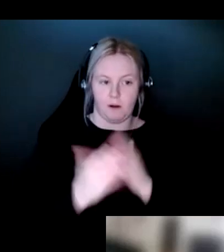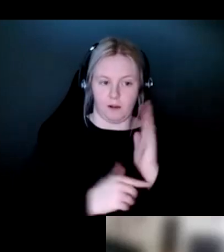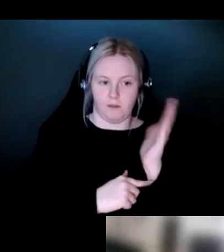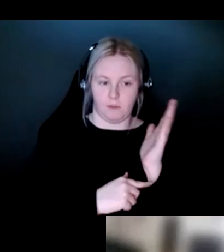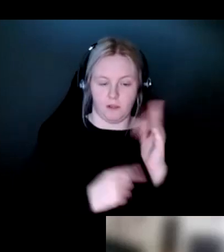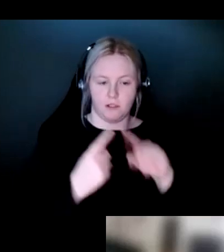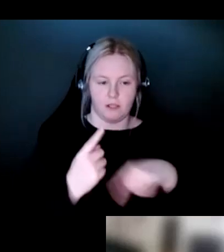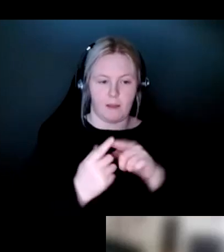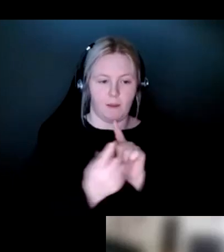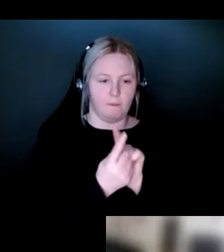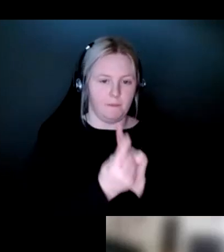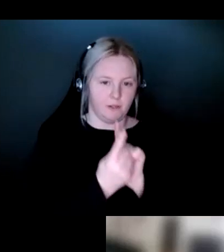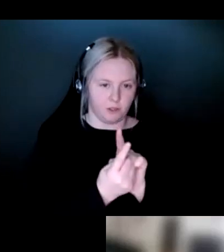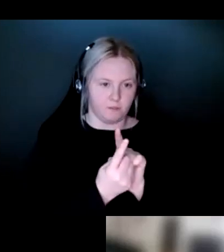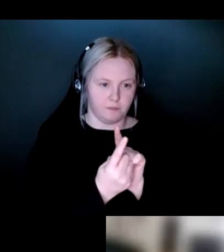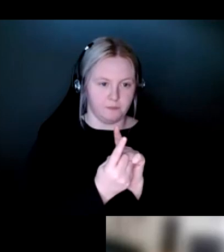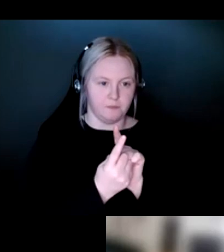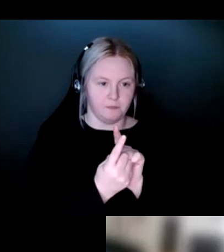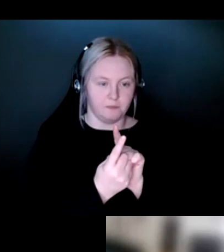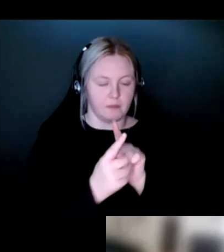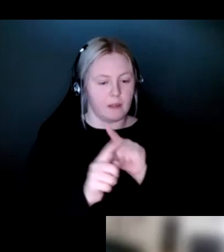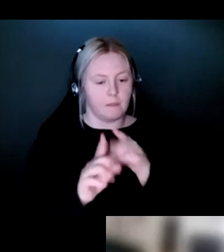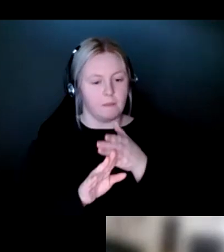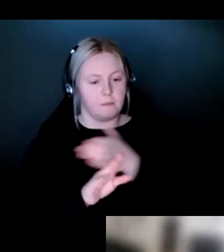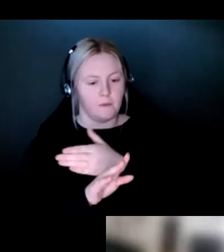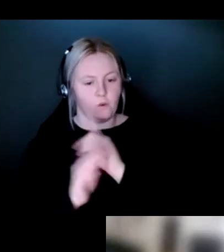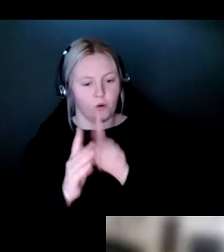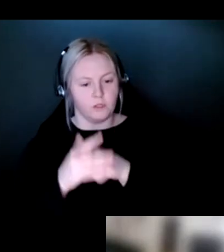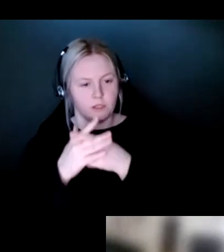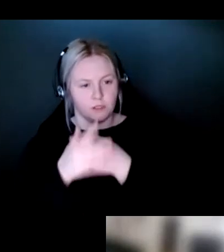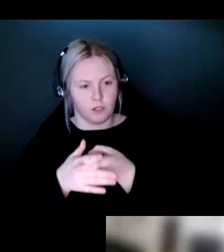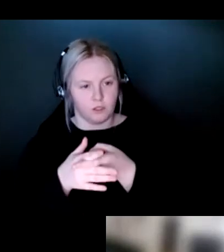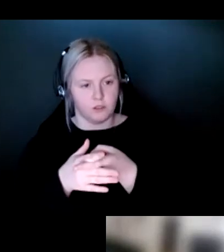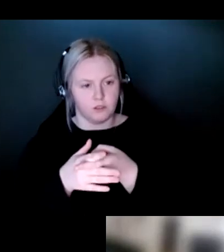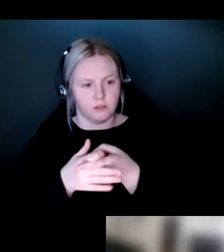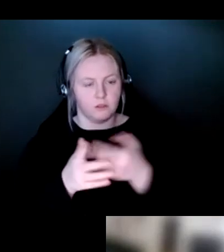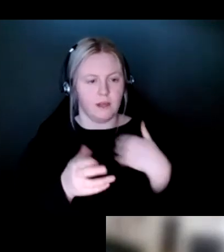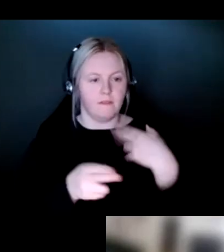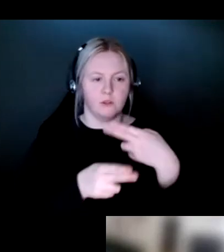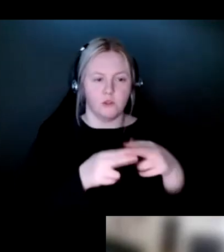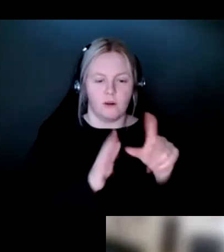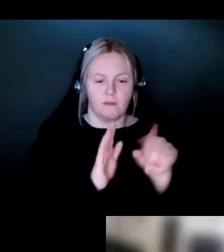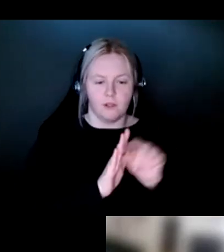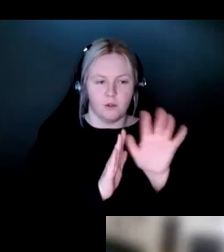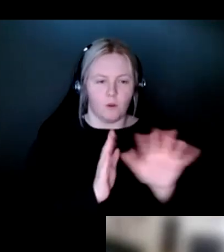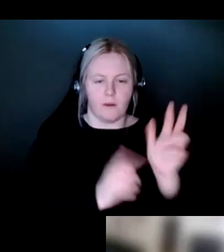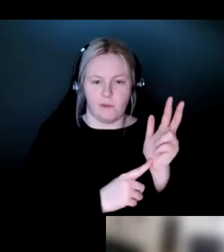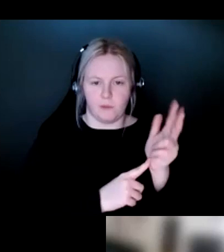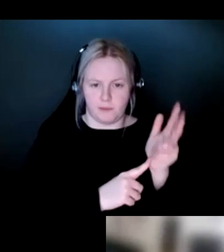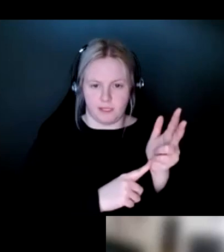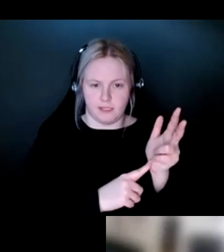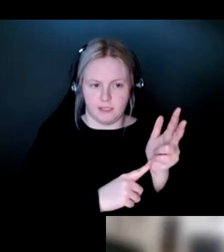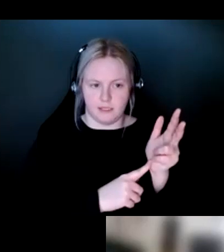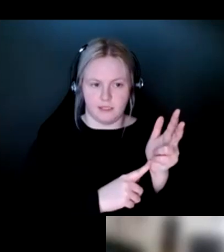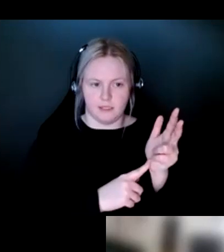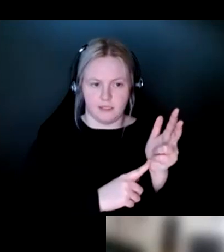about mentorship. And but before Mary Kate and I get started, we have a very short video. It's about three minutes that I would love